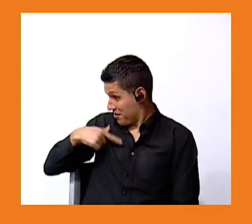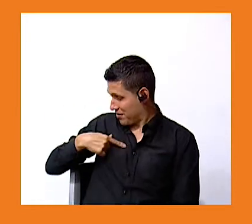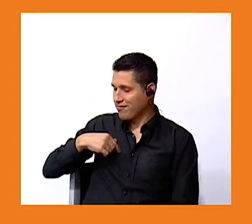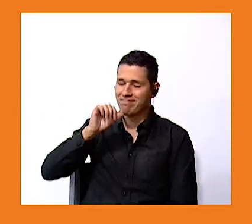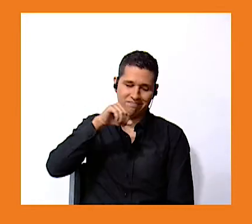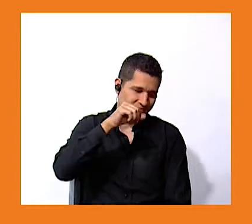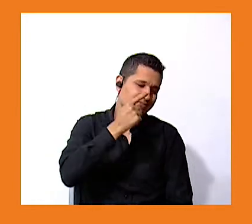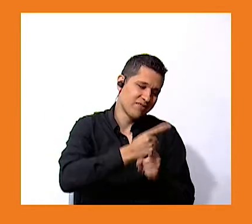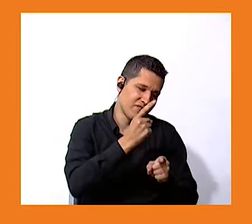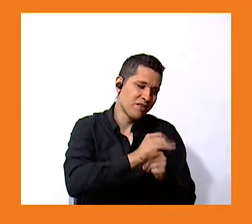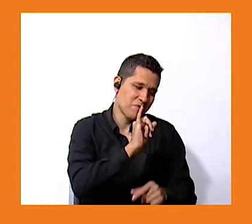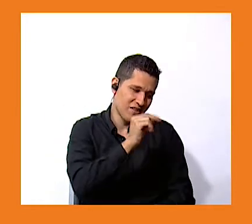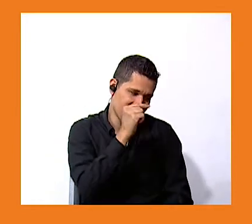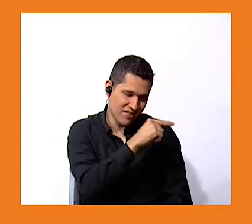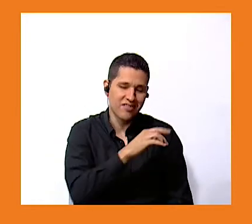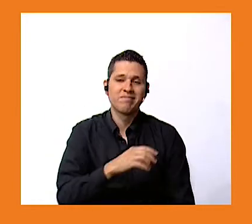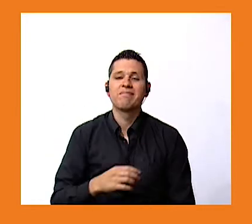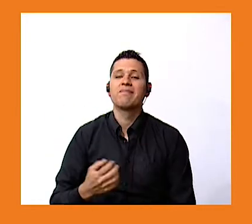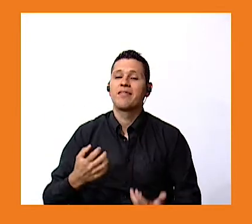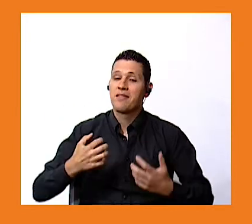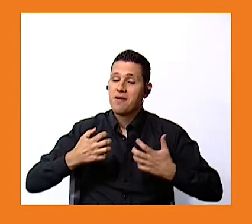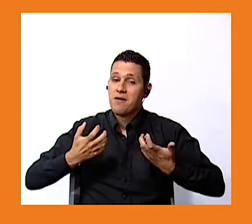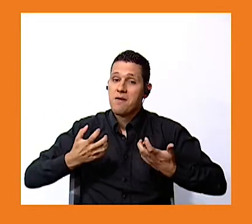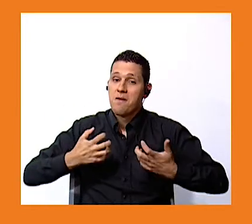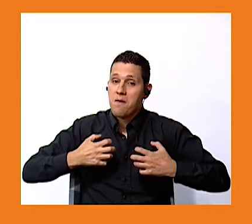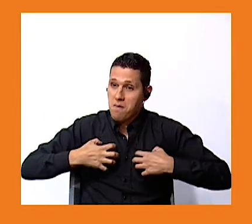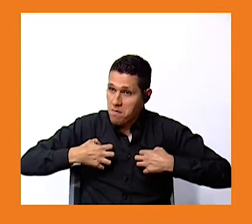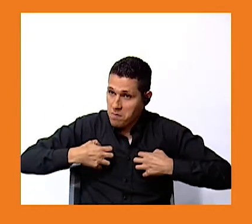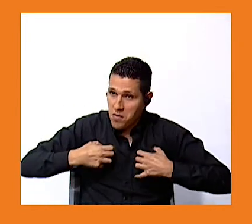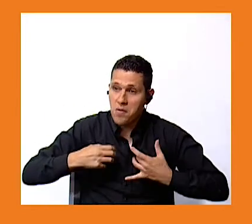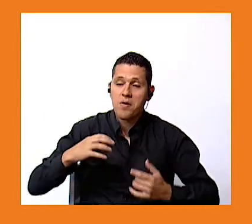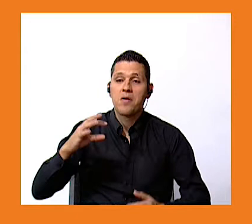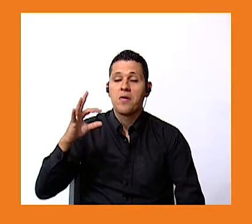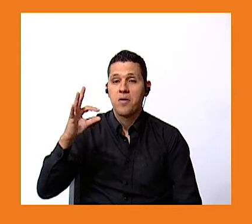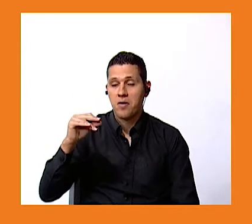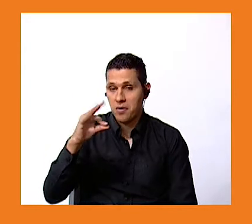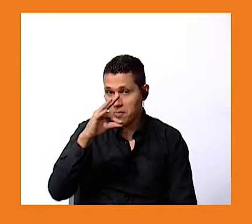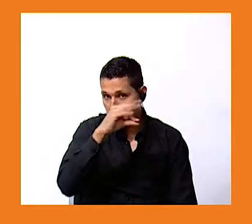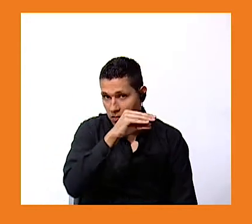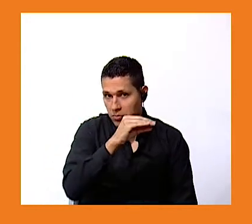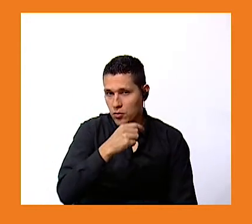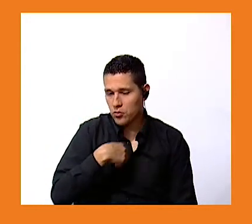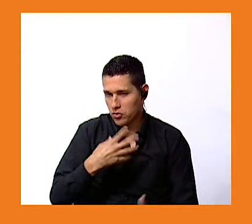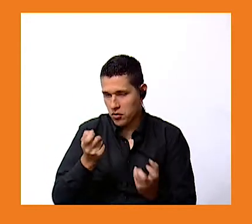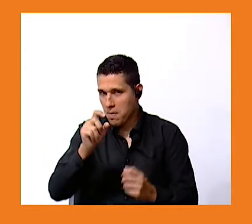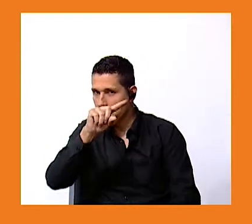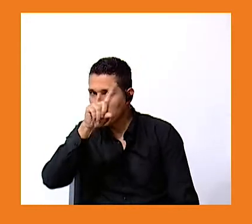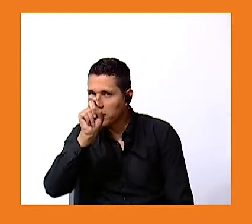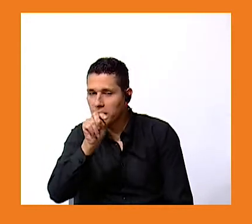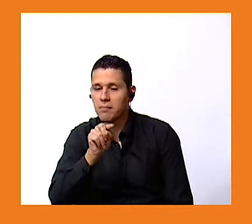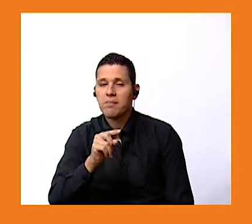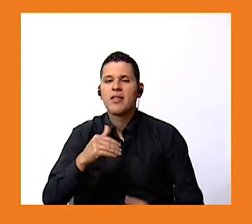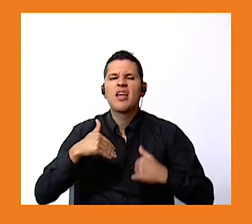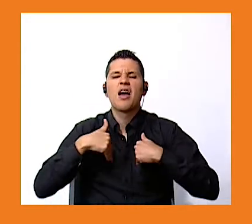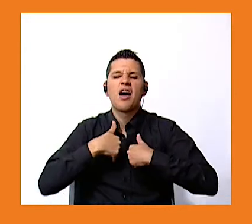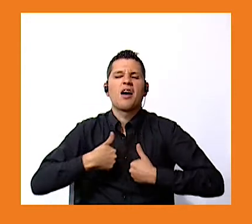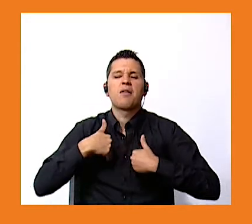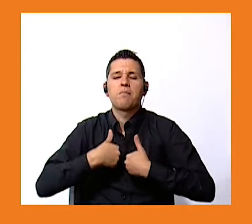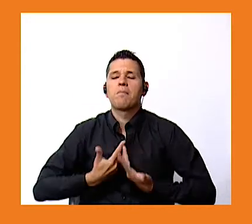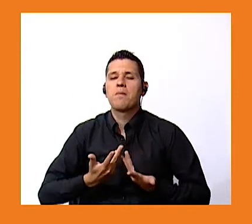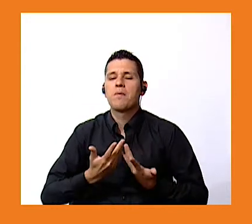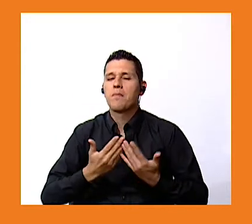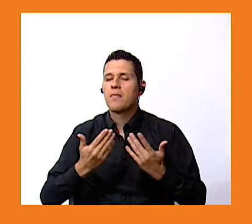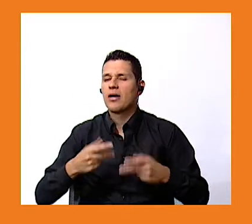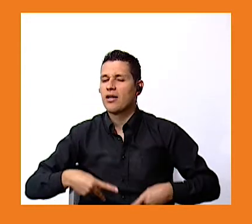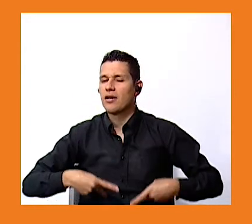snake a monkey and a butterfly now i'm going to ask you what animal lives in the forest